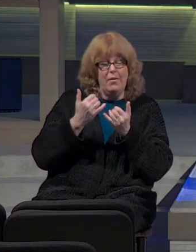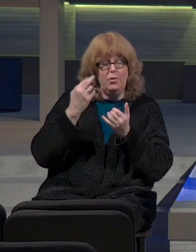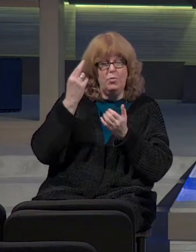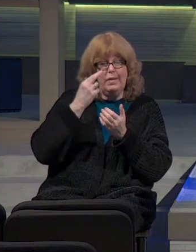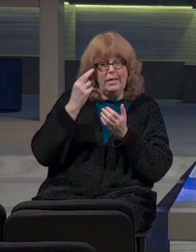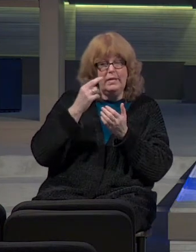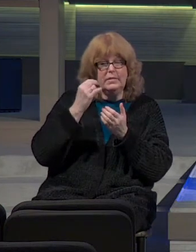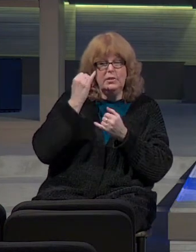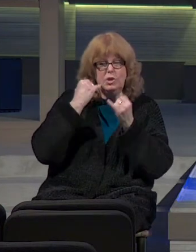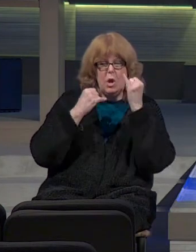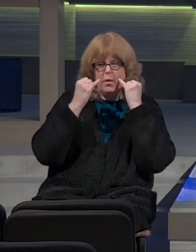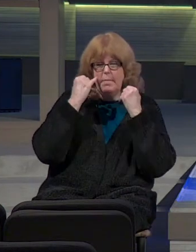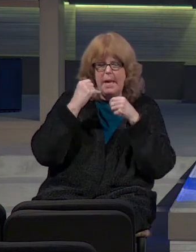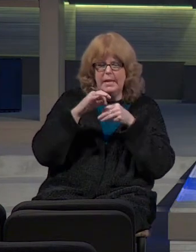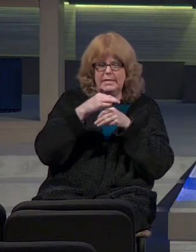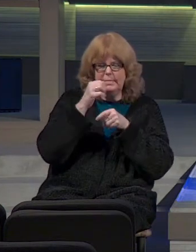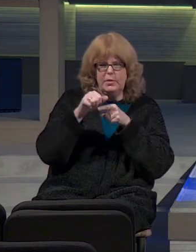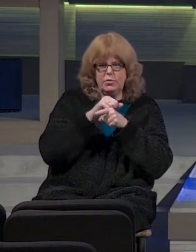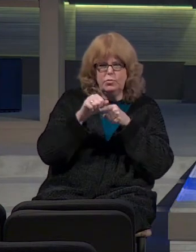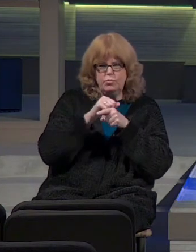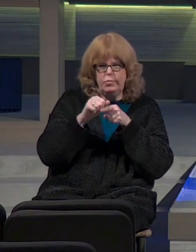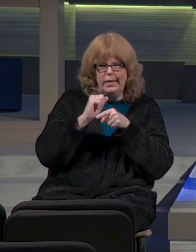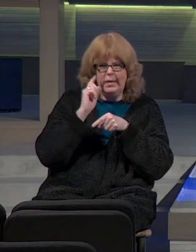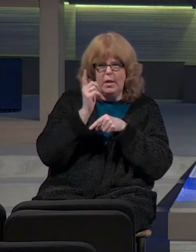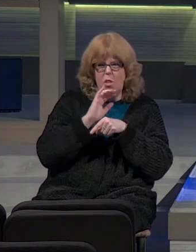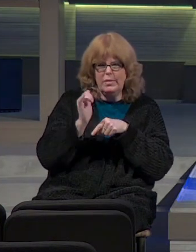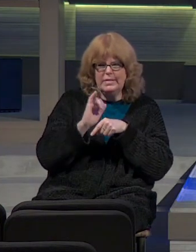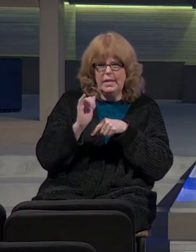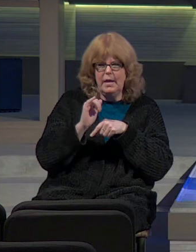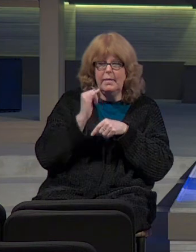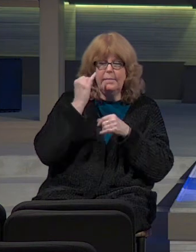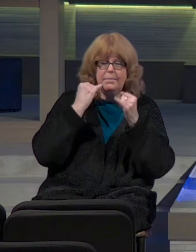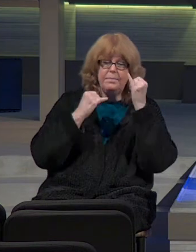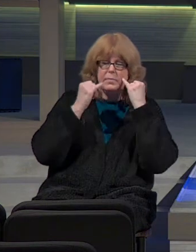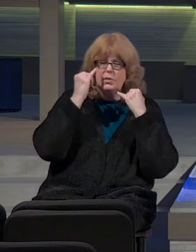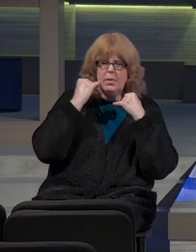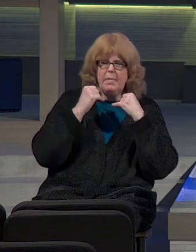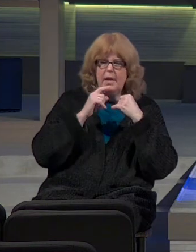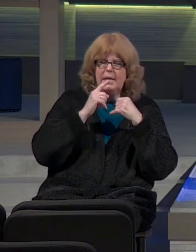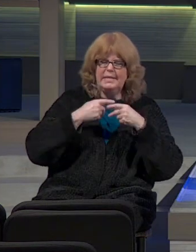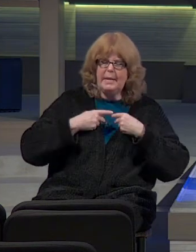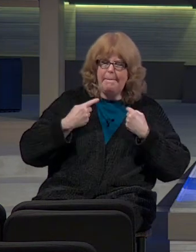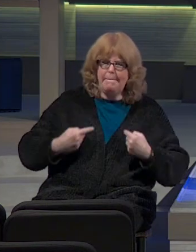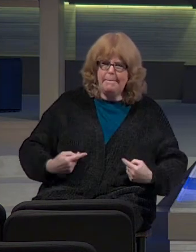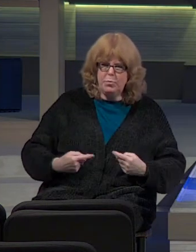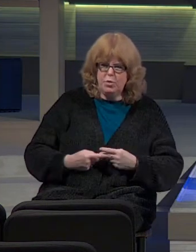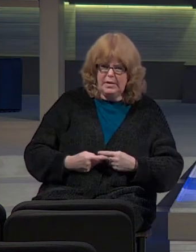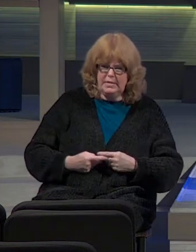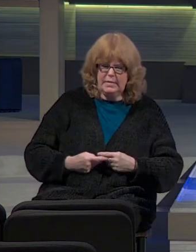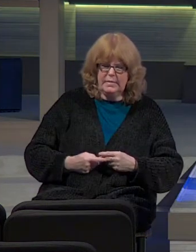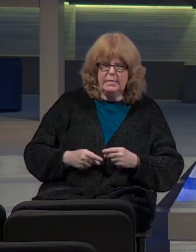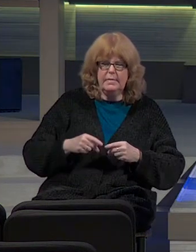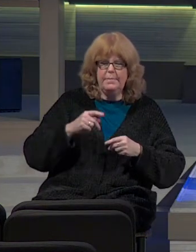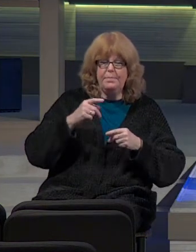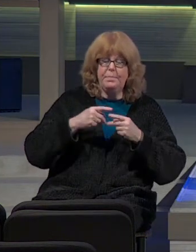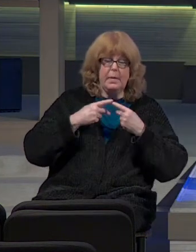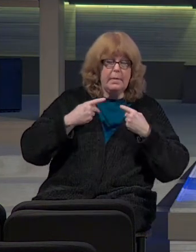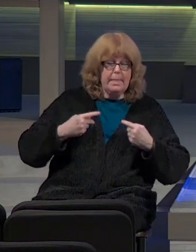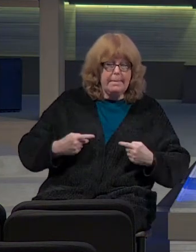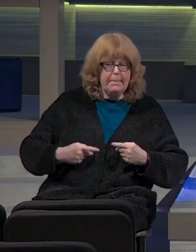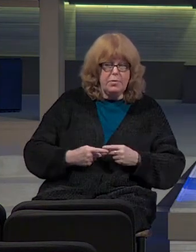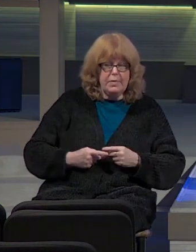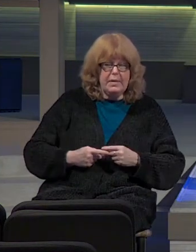spiritual training looks like. Jeremiah is a priest. And the priests